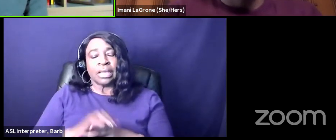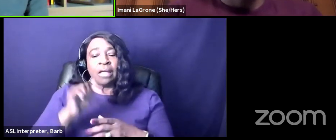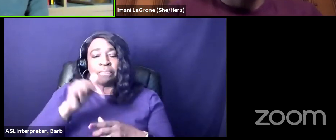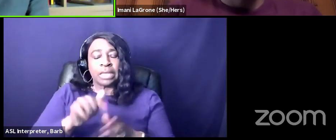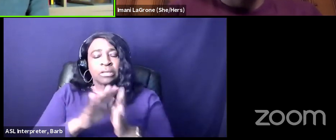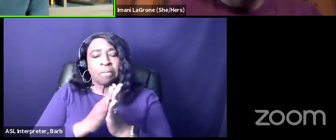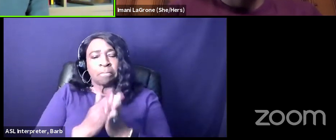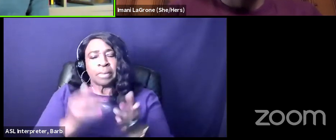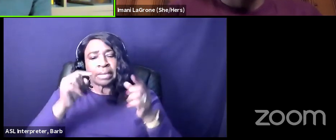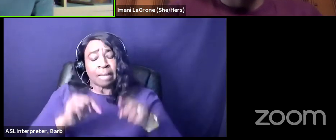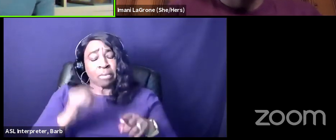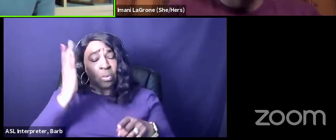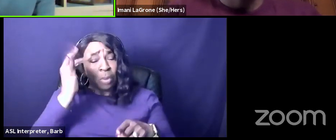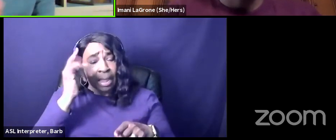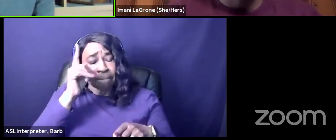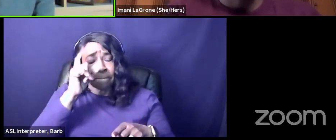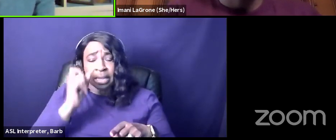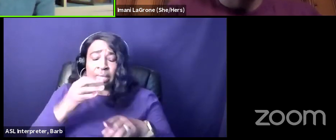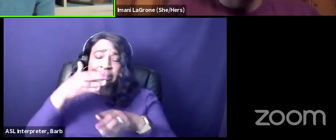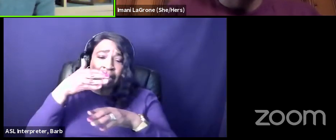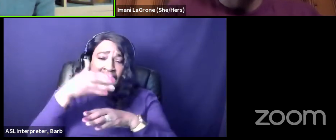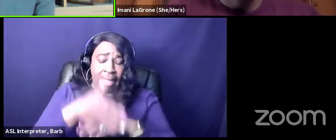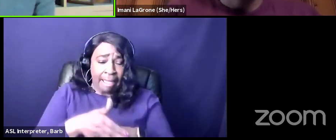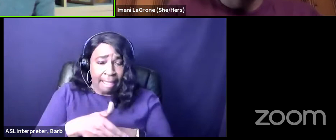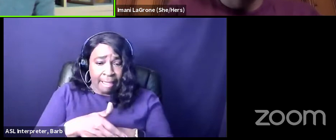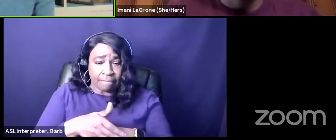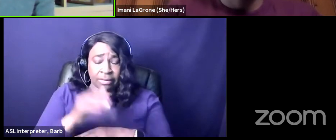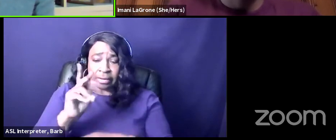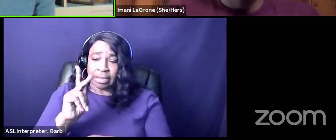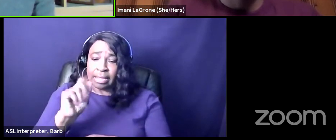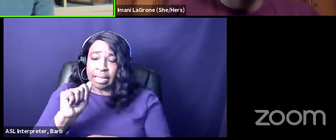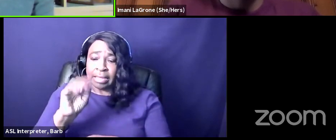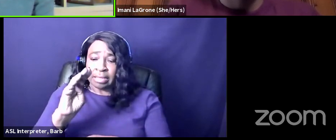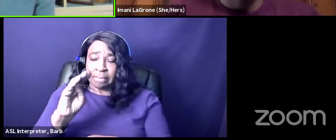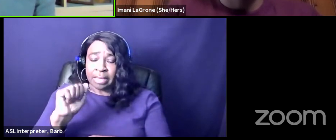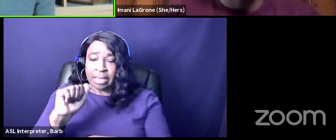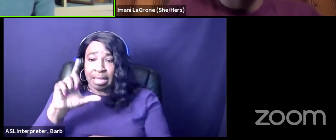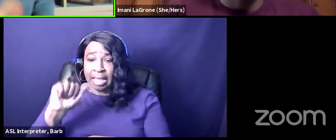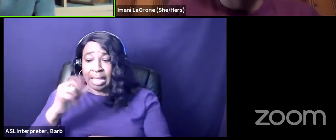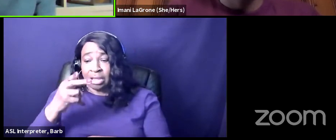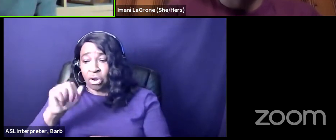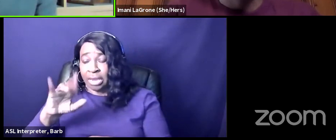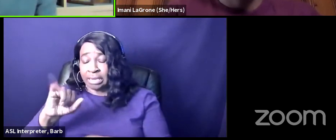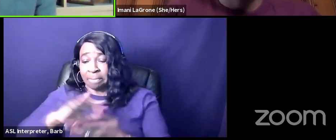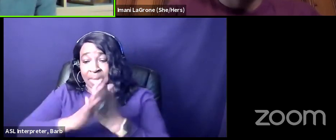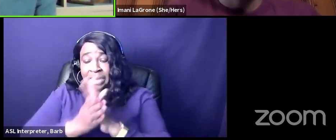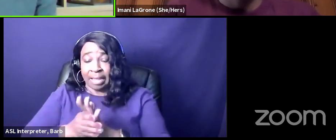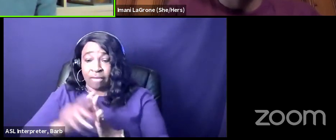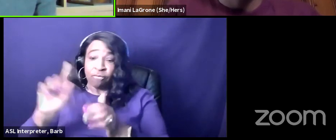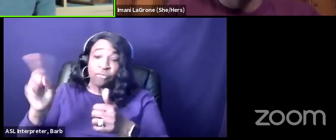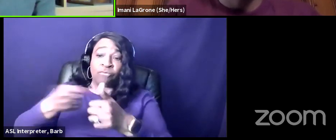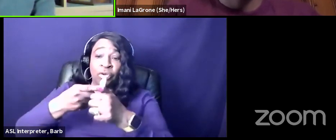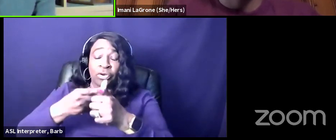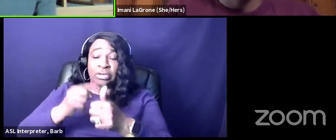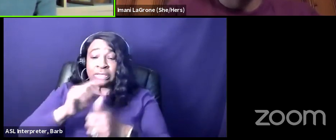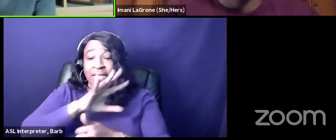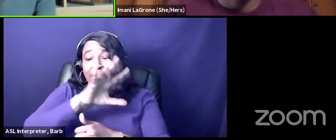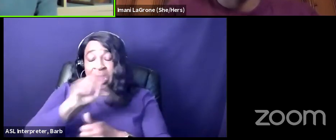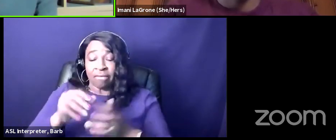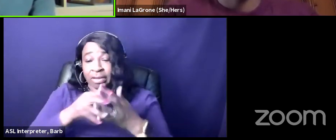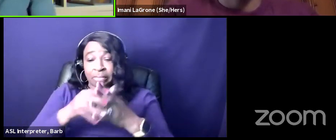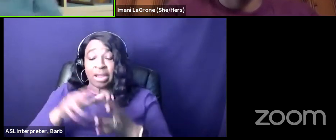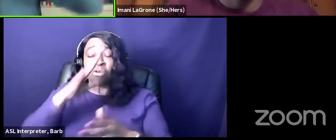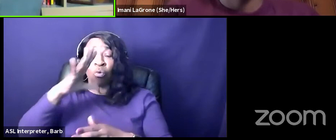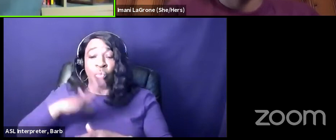came about because after uh kamala harris becomes vice president first african-american woman